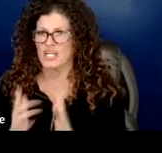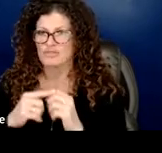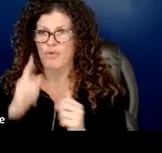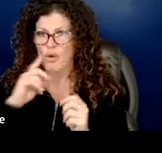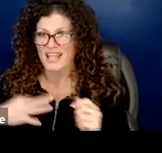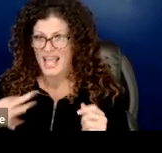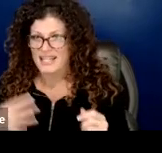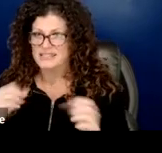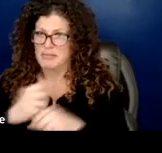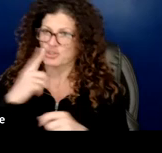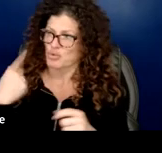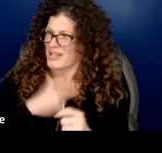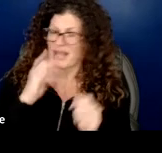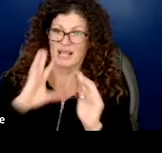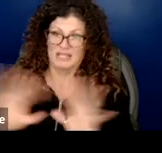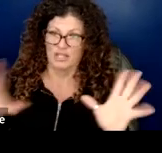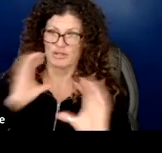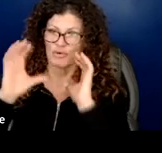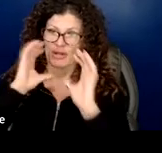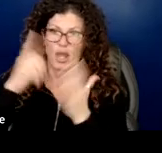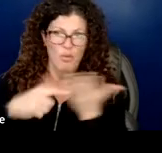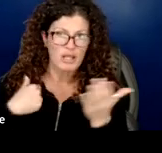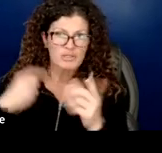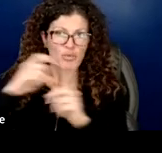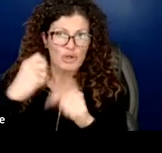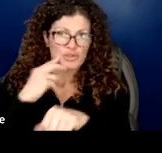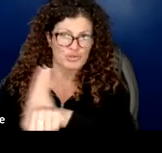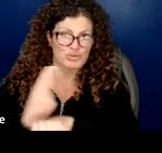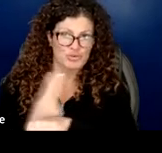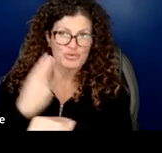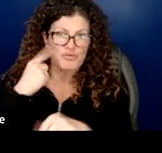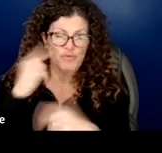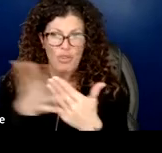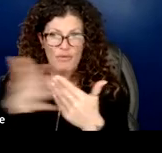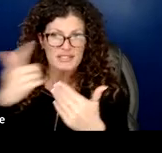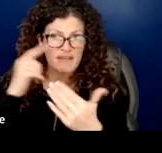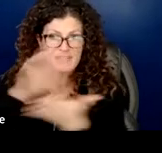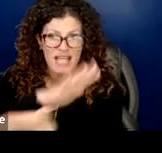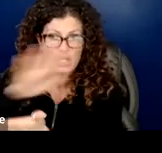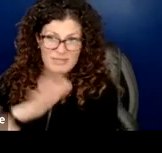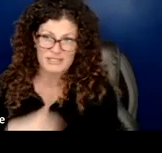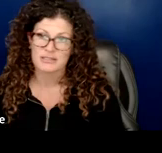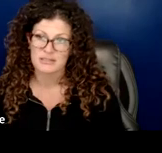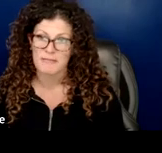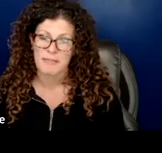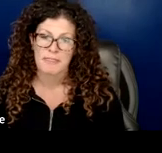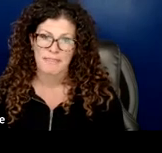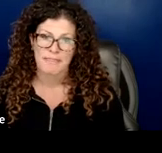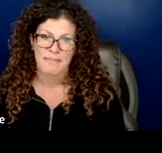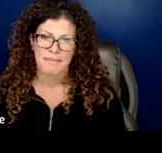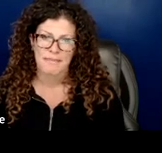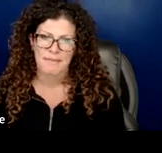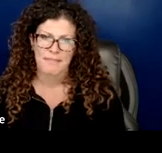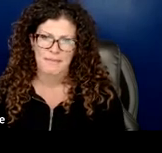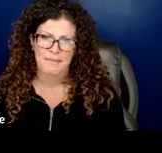can align the language um of what we're using um throughout all of the different documents all right so so thank